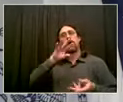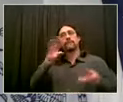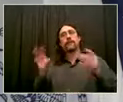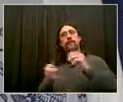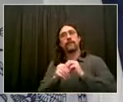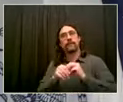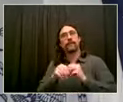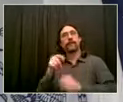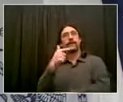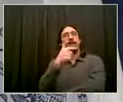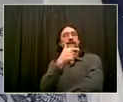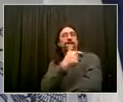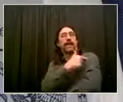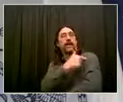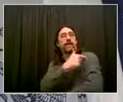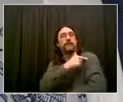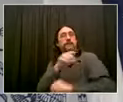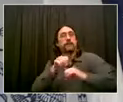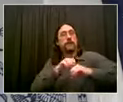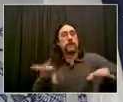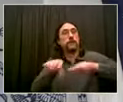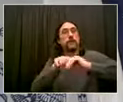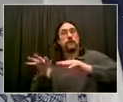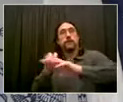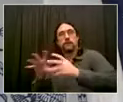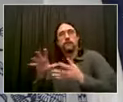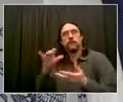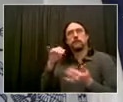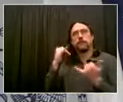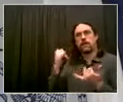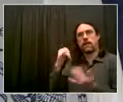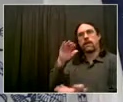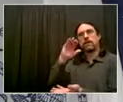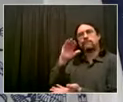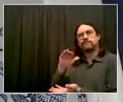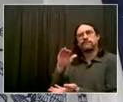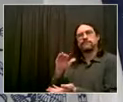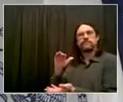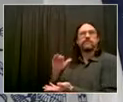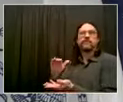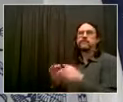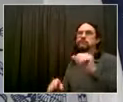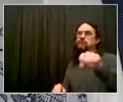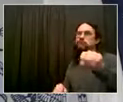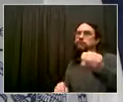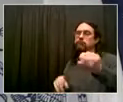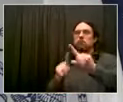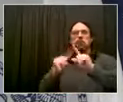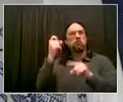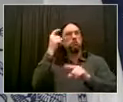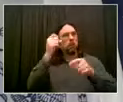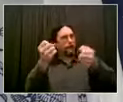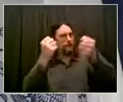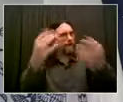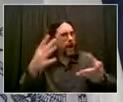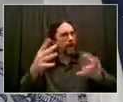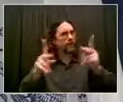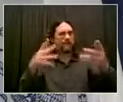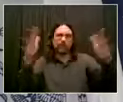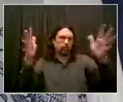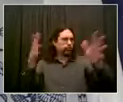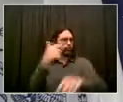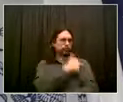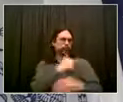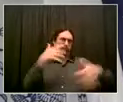missed in this situation. was looking at the national numbers the other day, and you've still got millions of people getting vaccinated every single